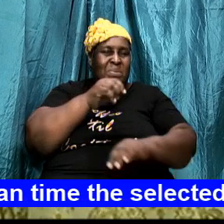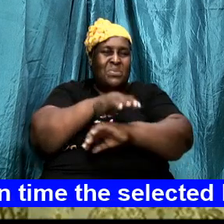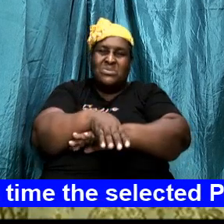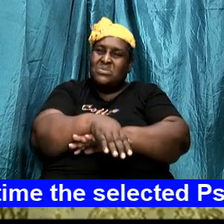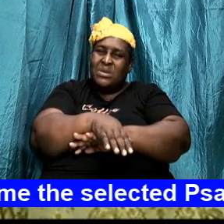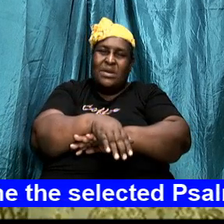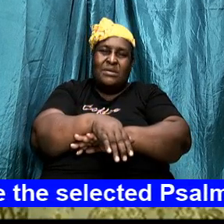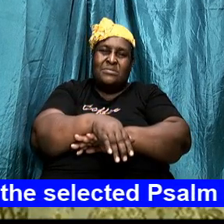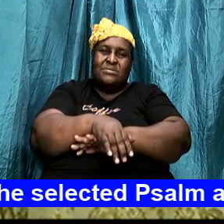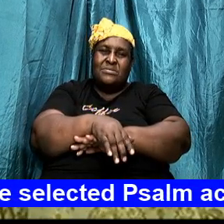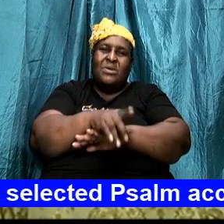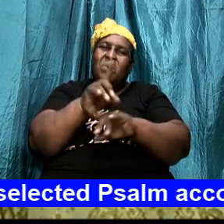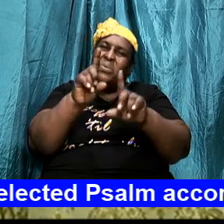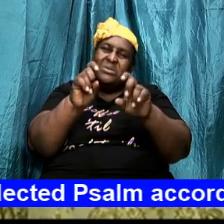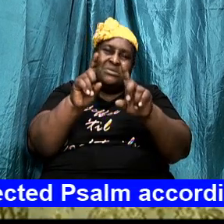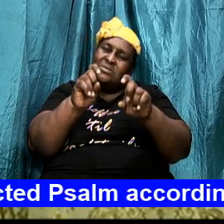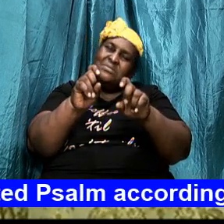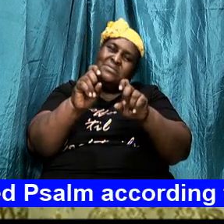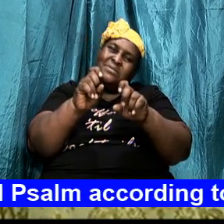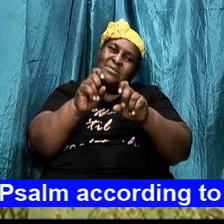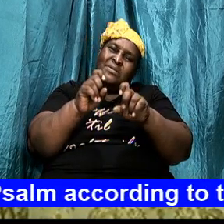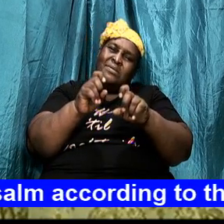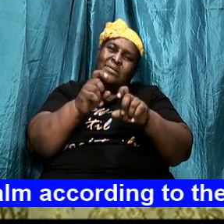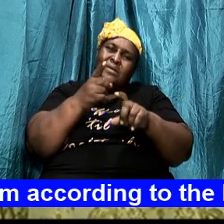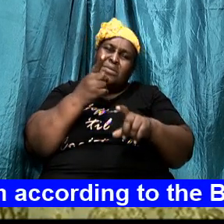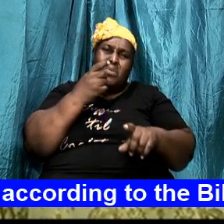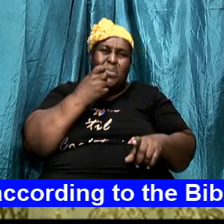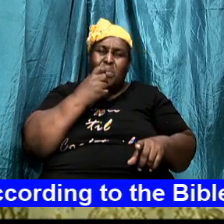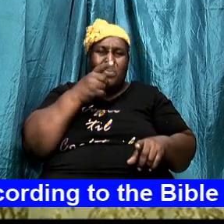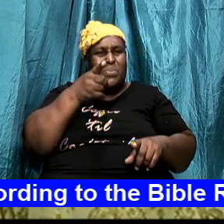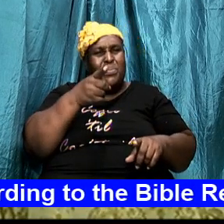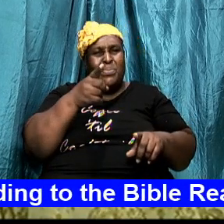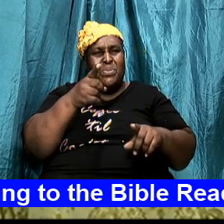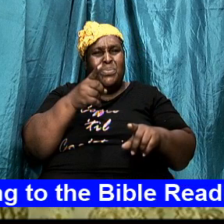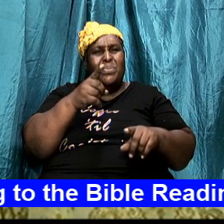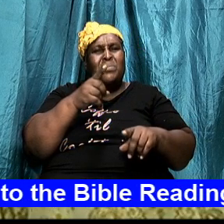hallelujah who are you tonight